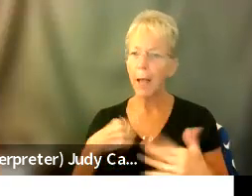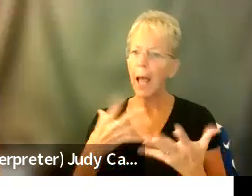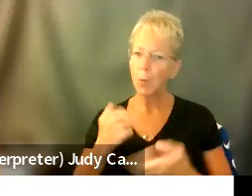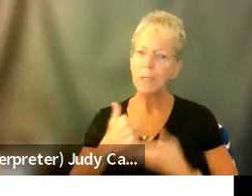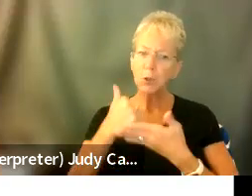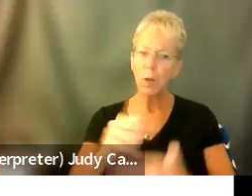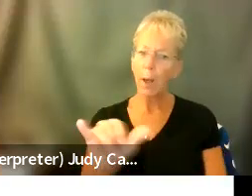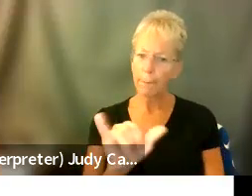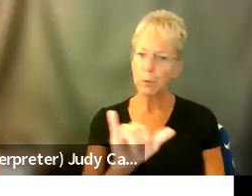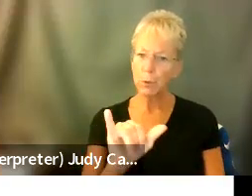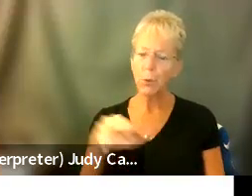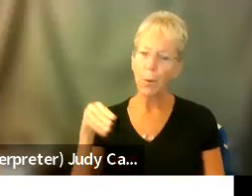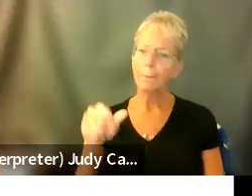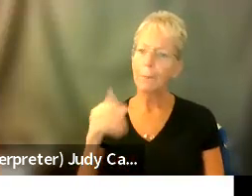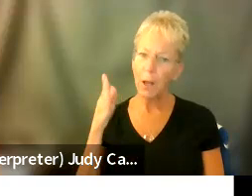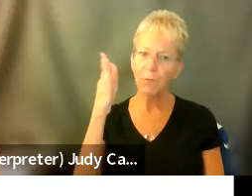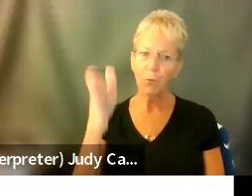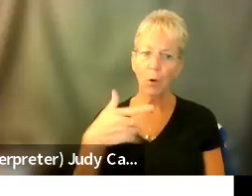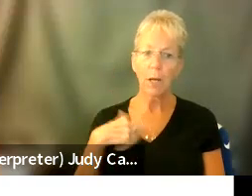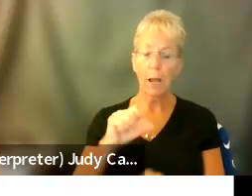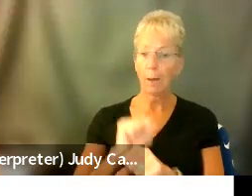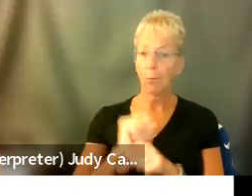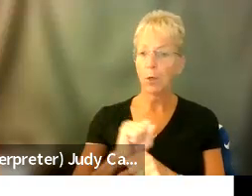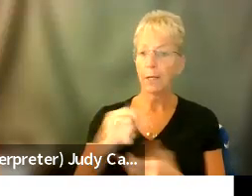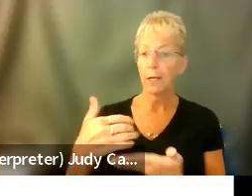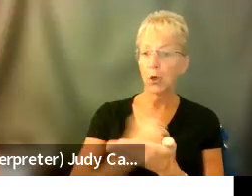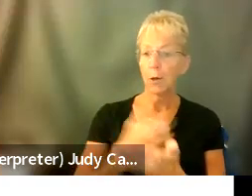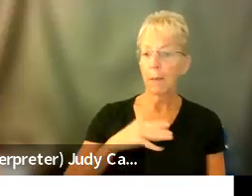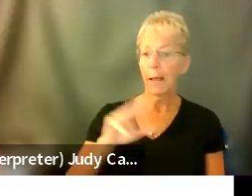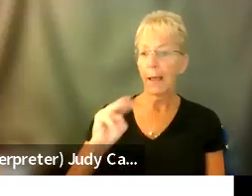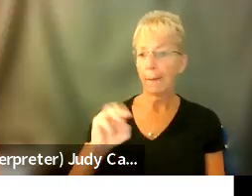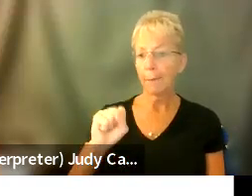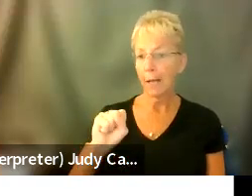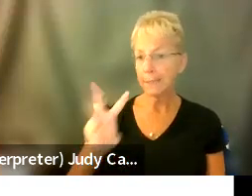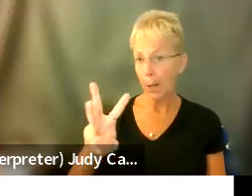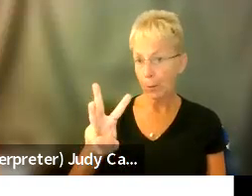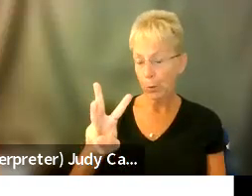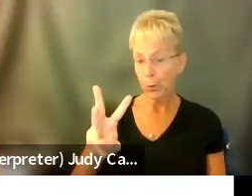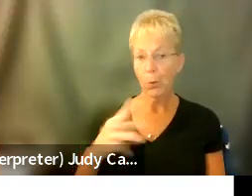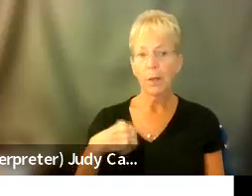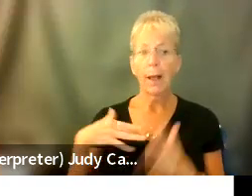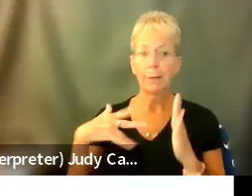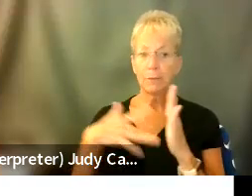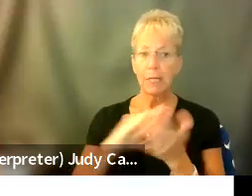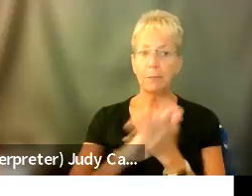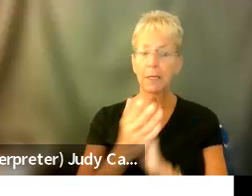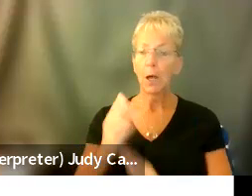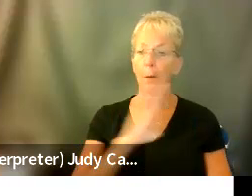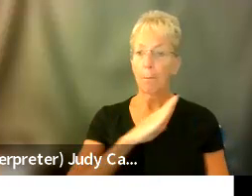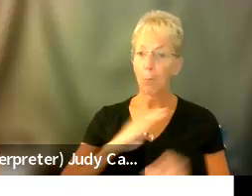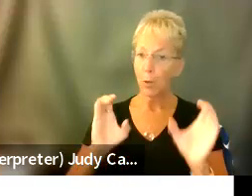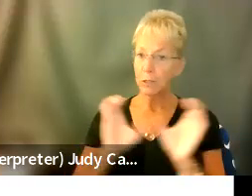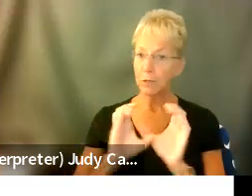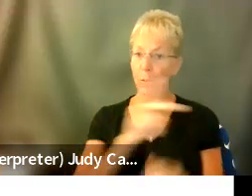I'm working on getting my MSW, hopefully. I'm studying to become a board-certified patient